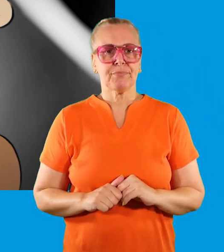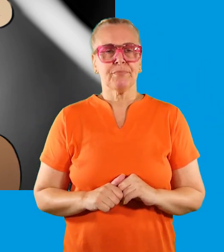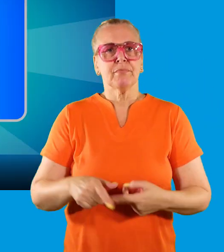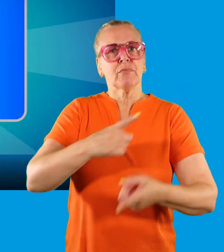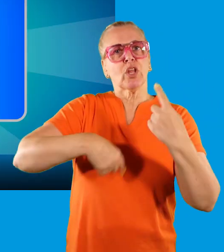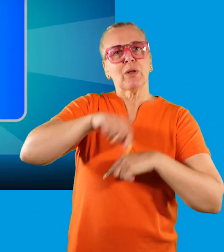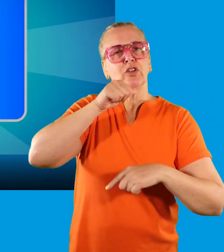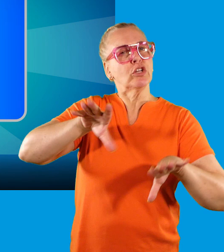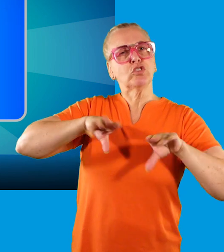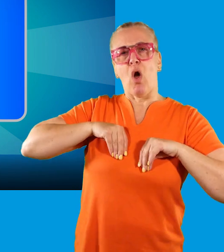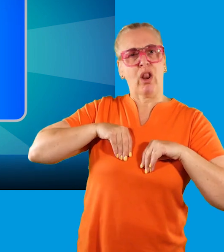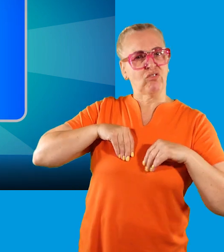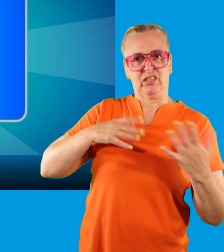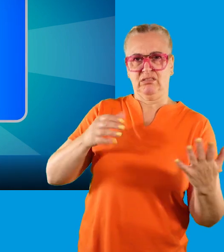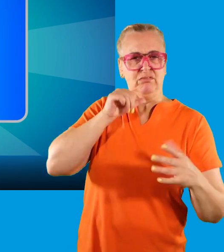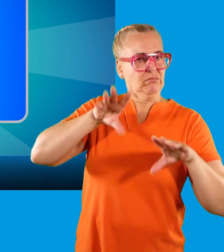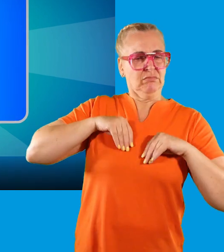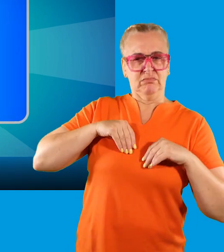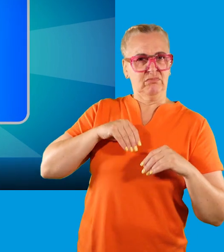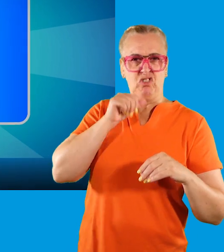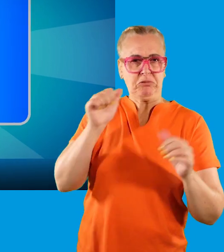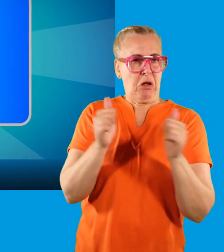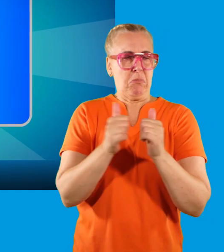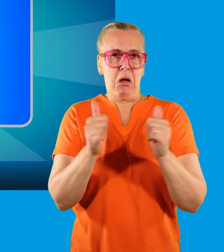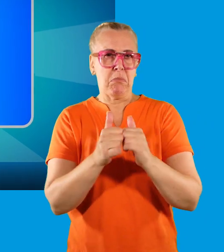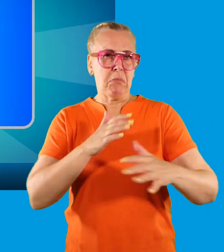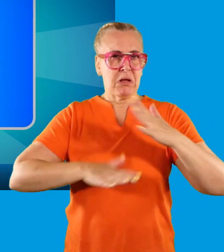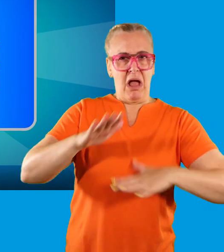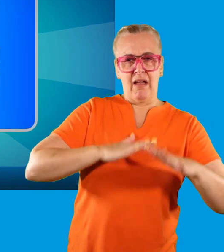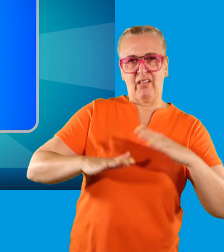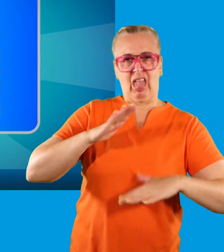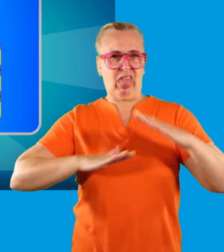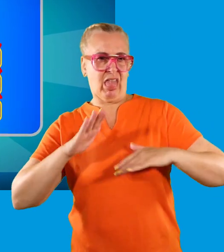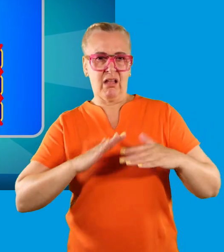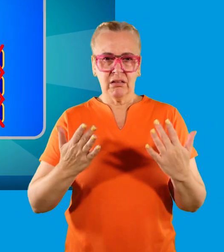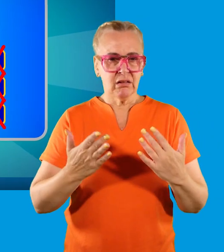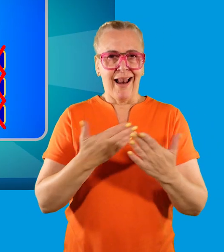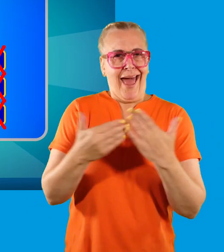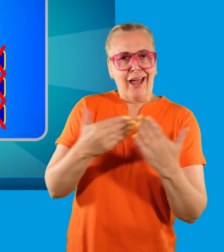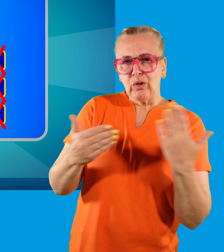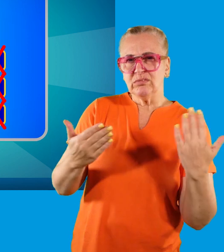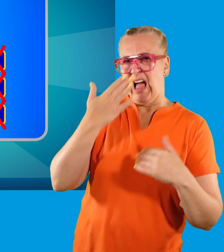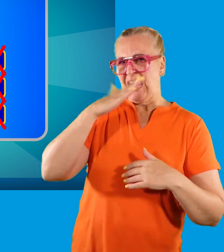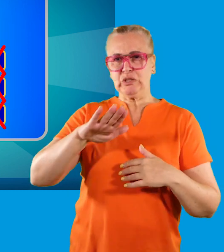We do not tolerate inappropriate behaviour, language or attitudes.